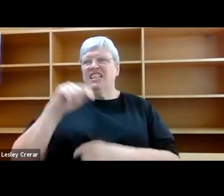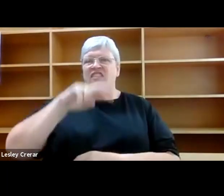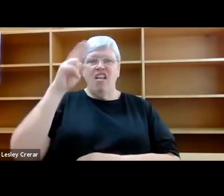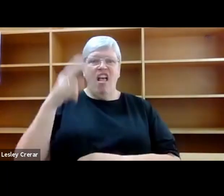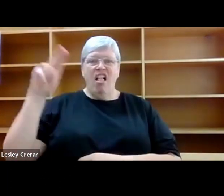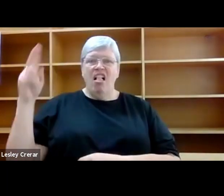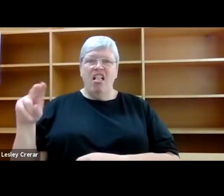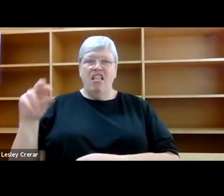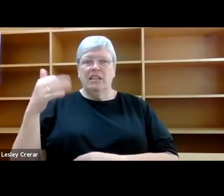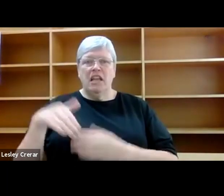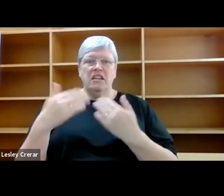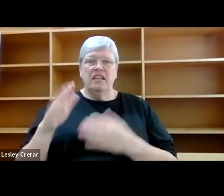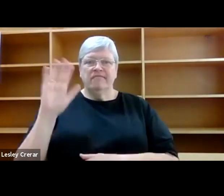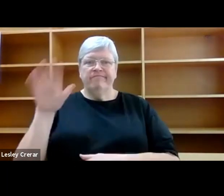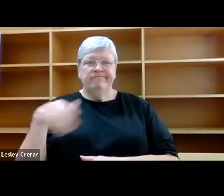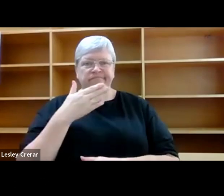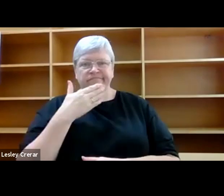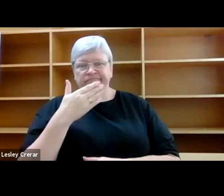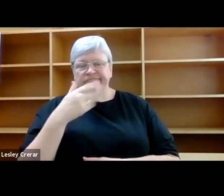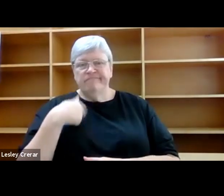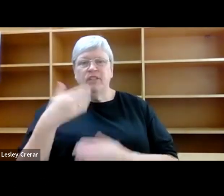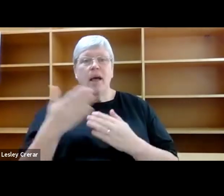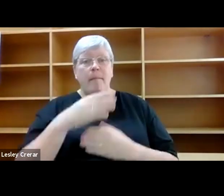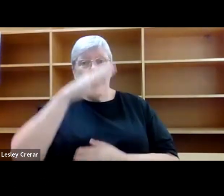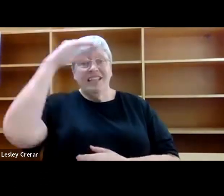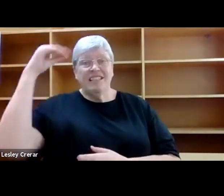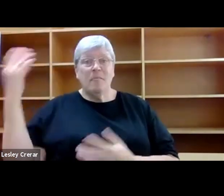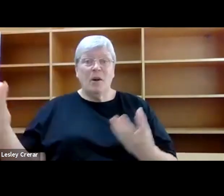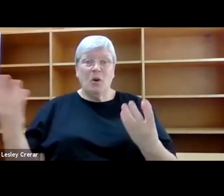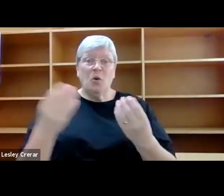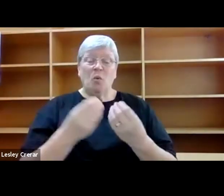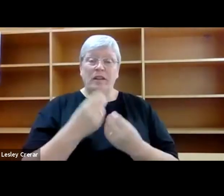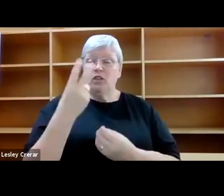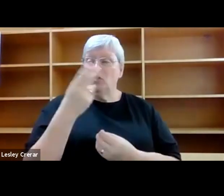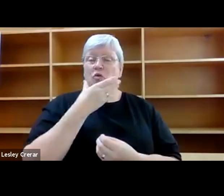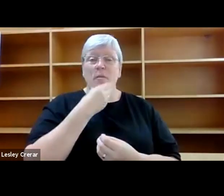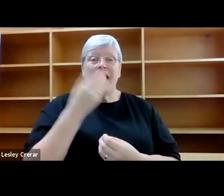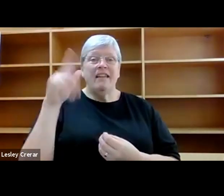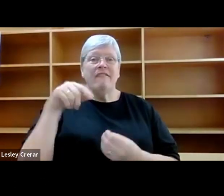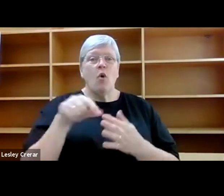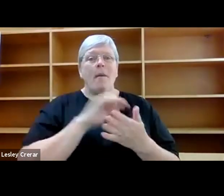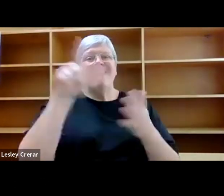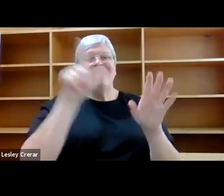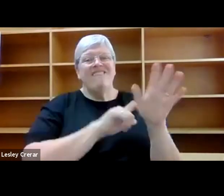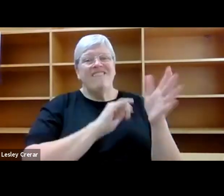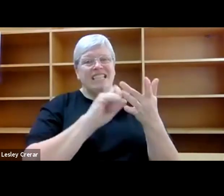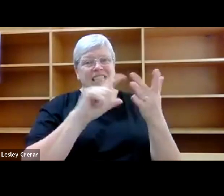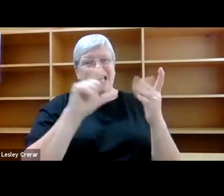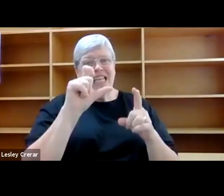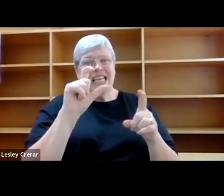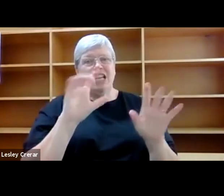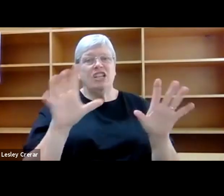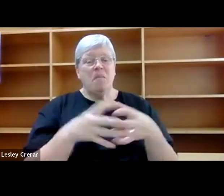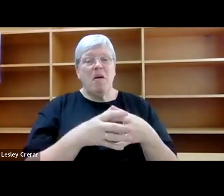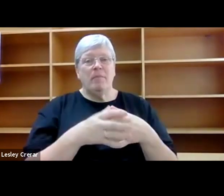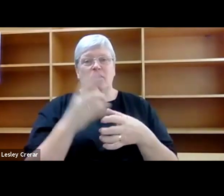days. We went at Midsummer, accompanied by two men from the physics department, one of whom was a born